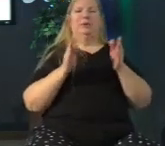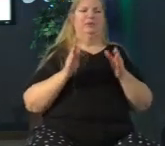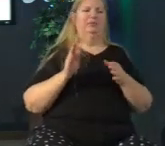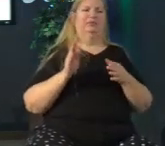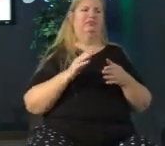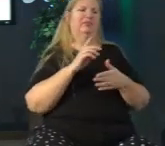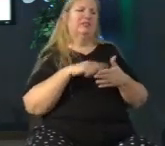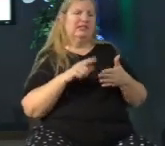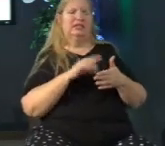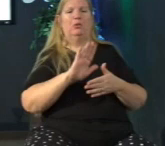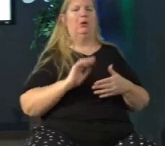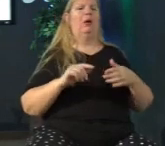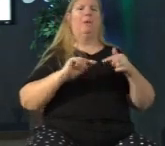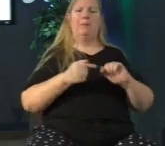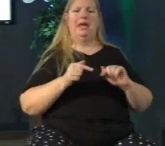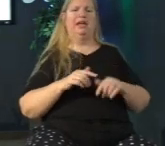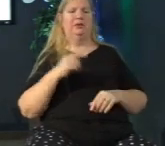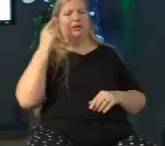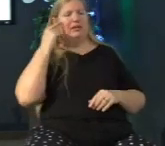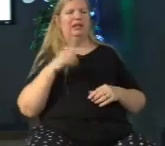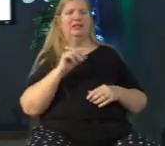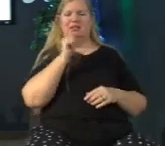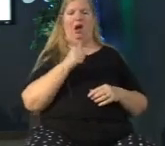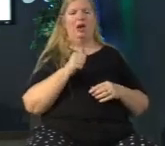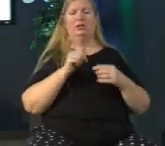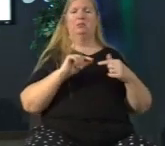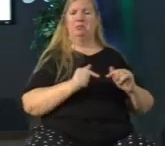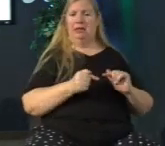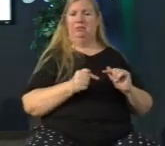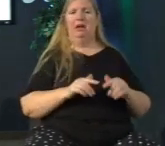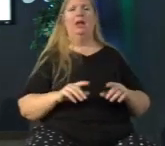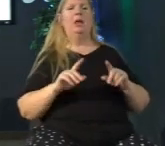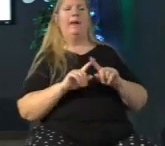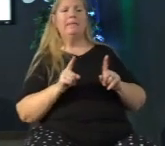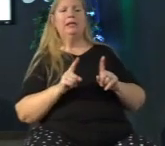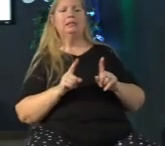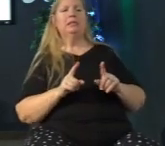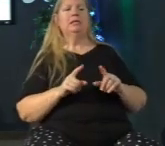I'm just trying to help you to realize we need to step outside ourselves